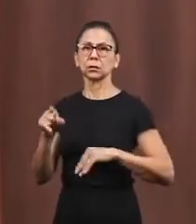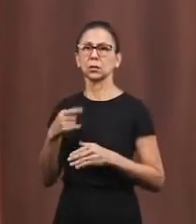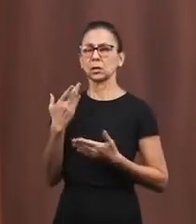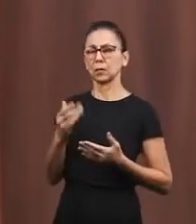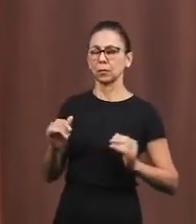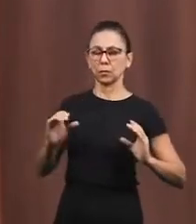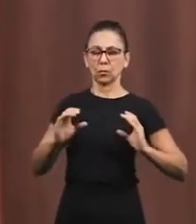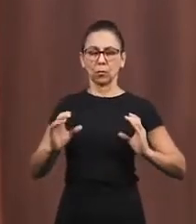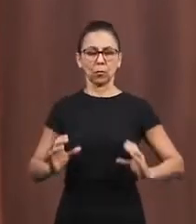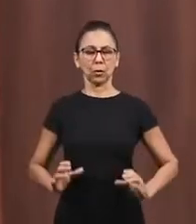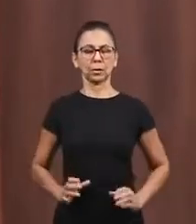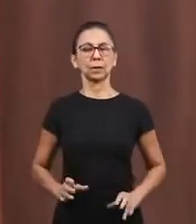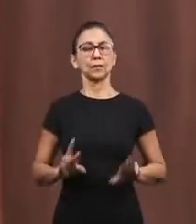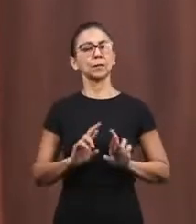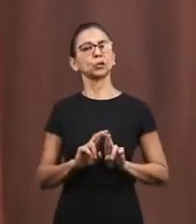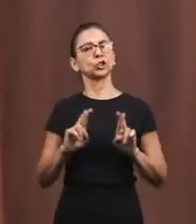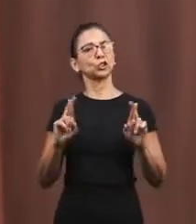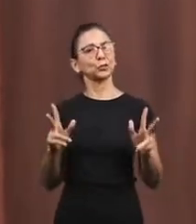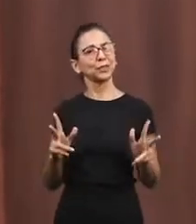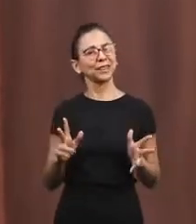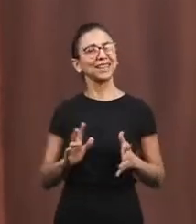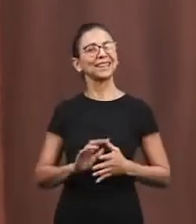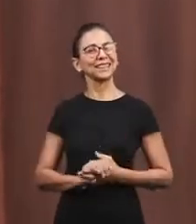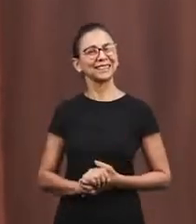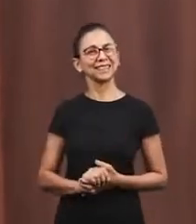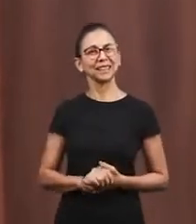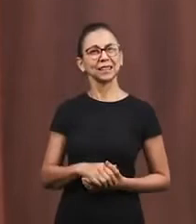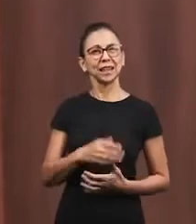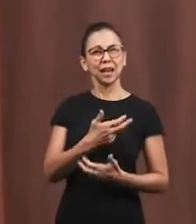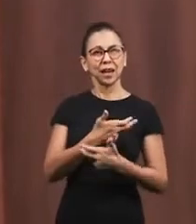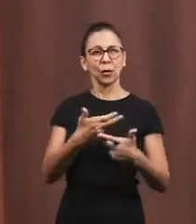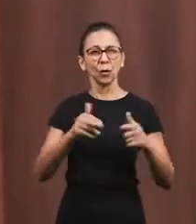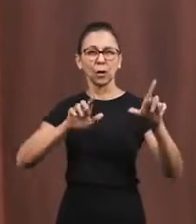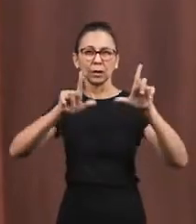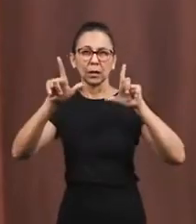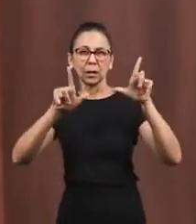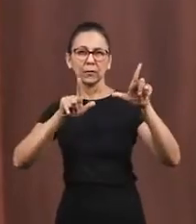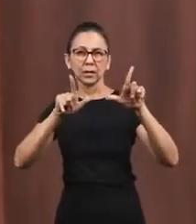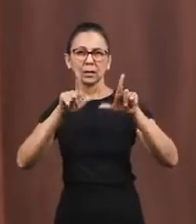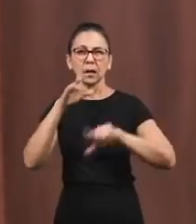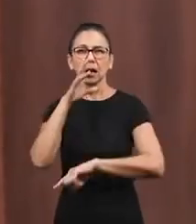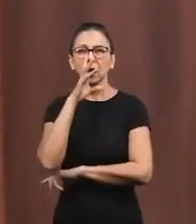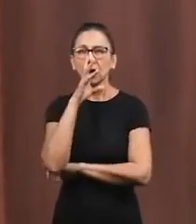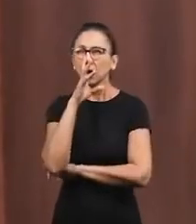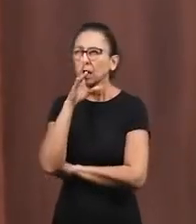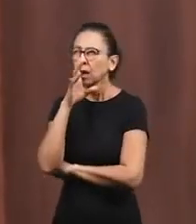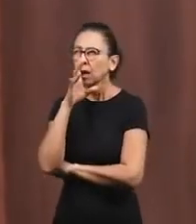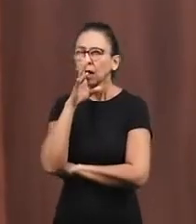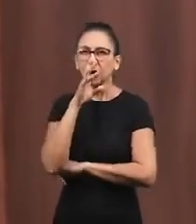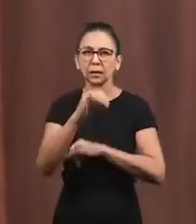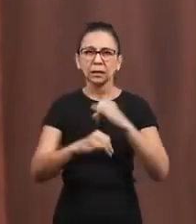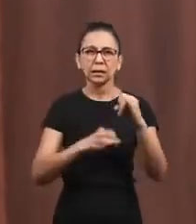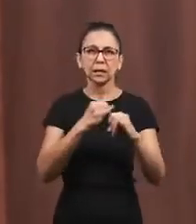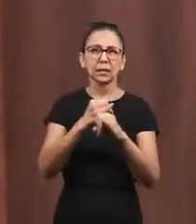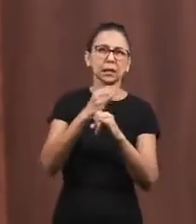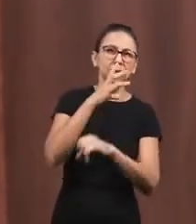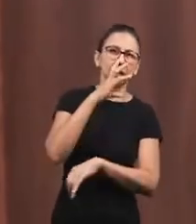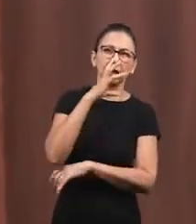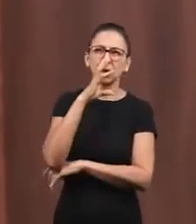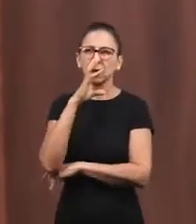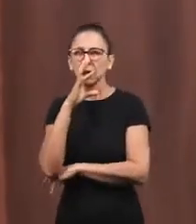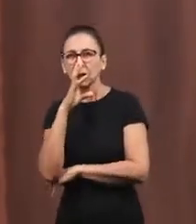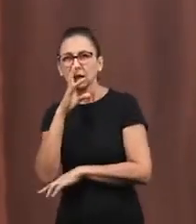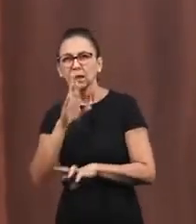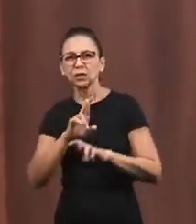different what you watch on TV or the internet is different from your friends who do not know the Lord and the word of